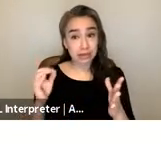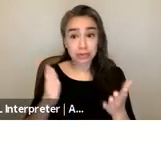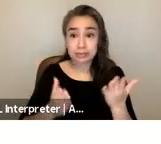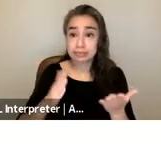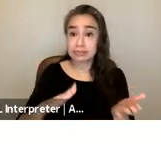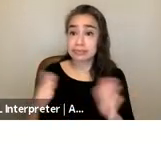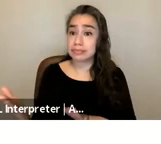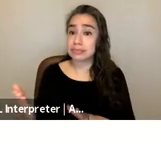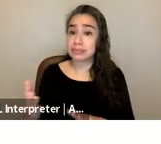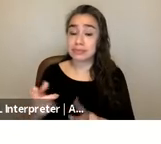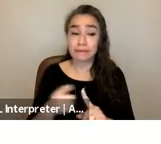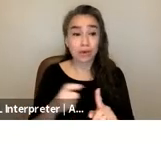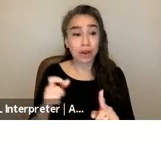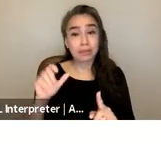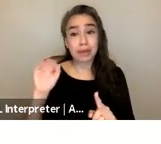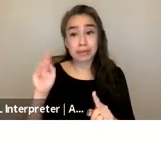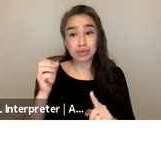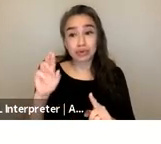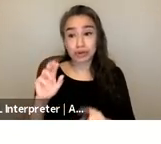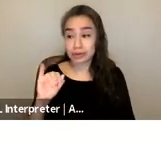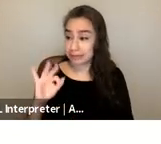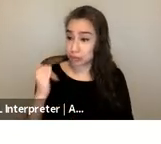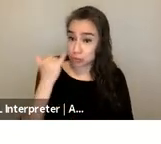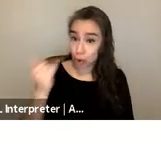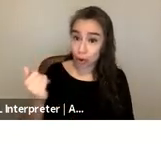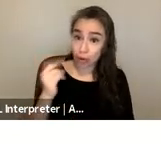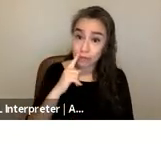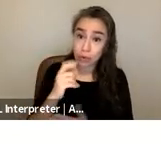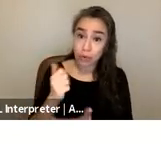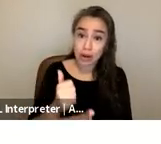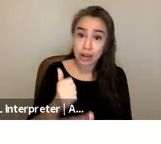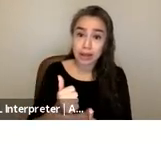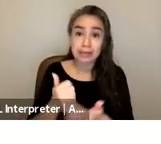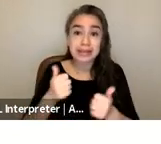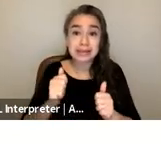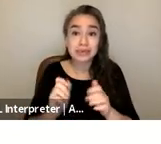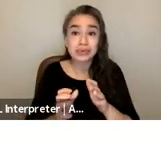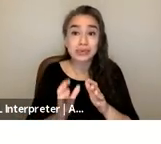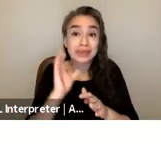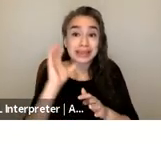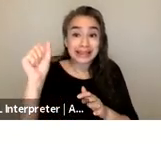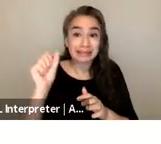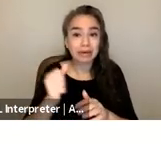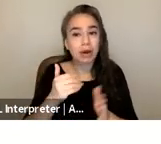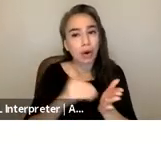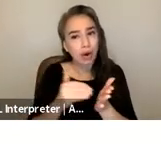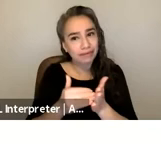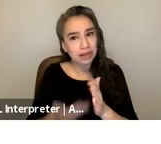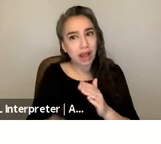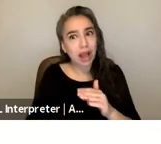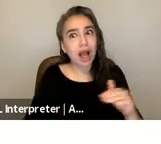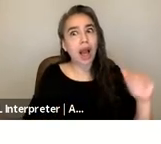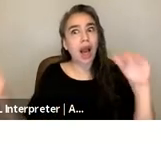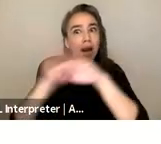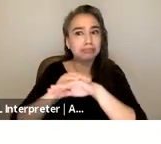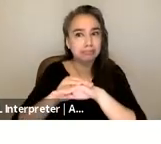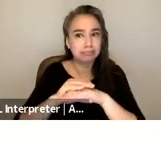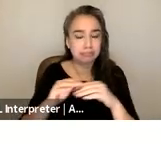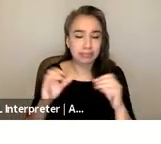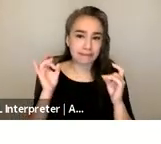abusers as calling for help or attempting to leave frequently escalate the severity and lethality of violence